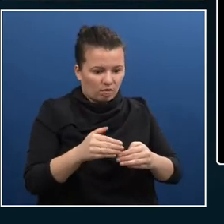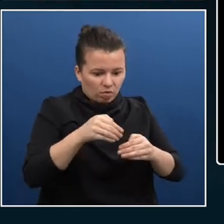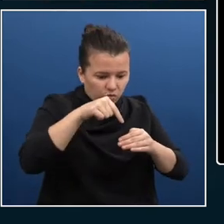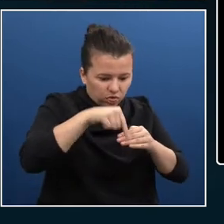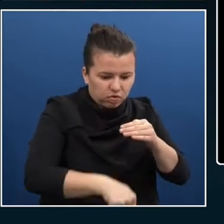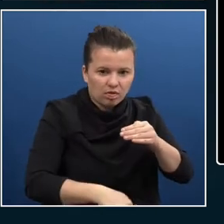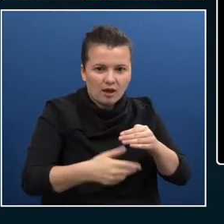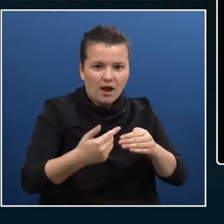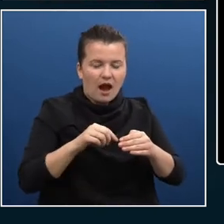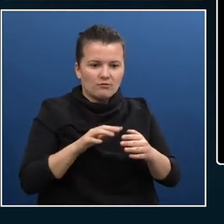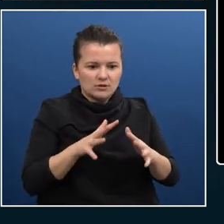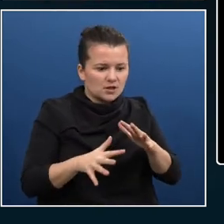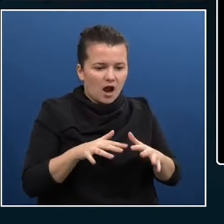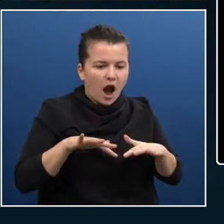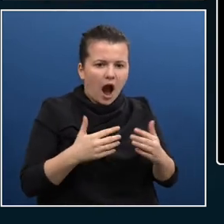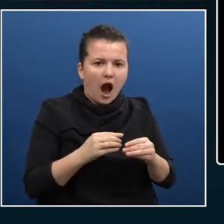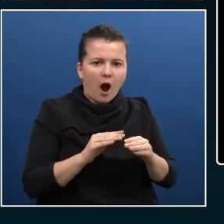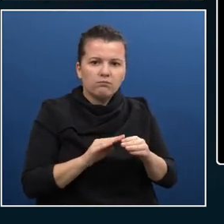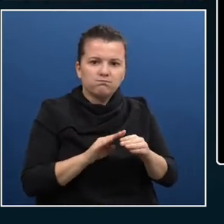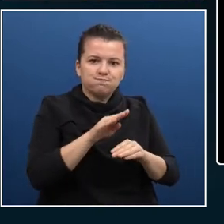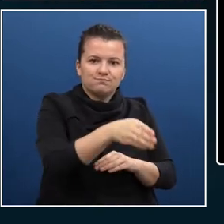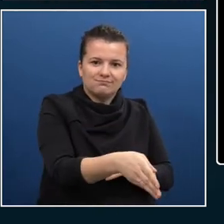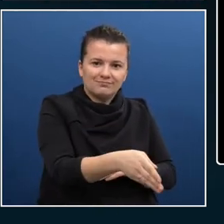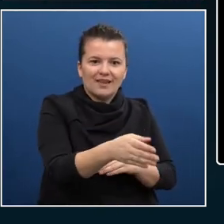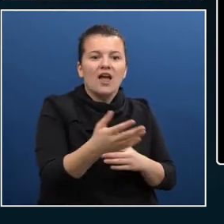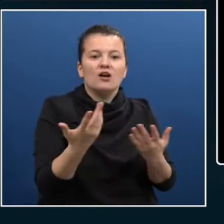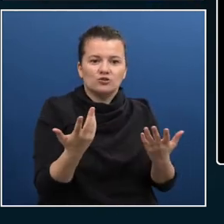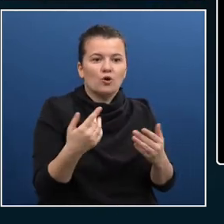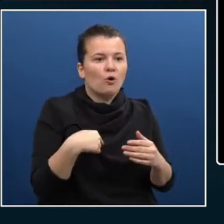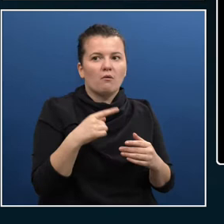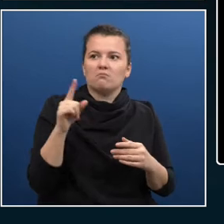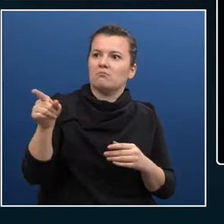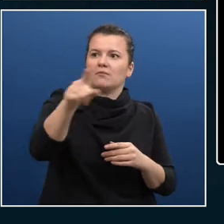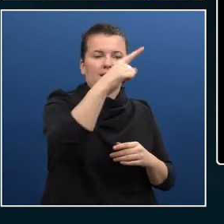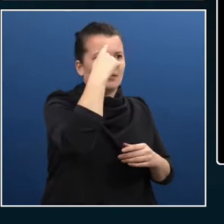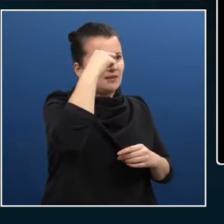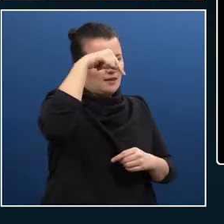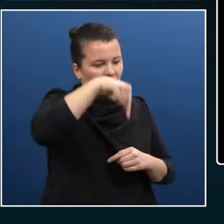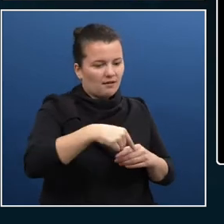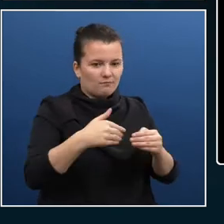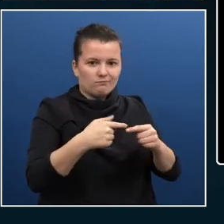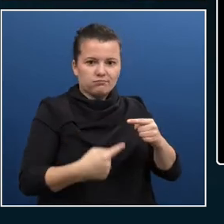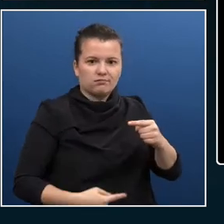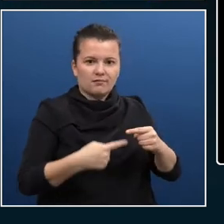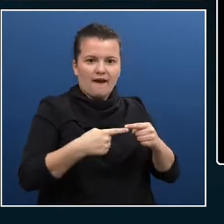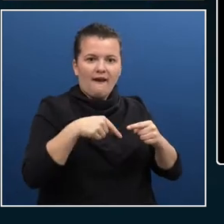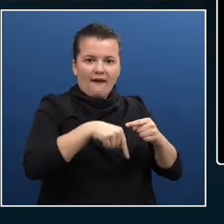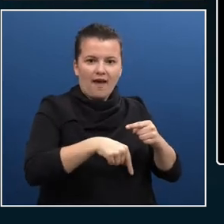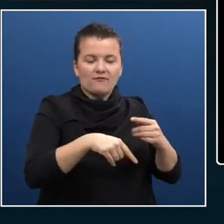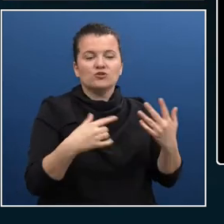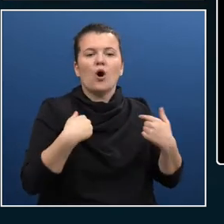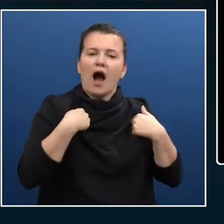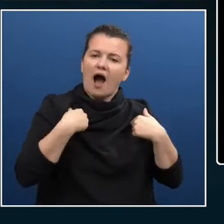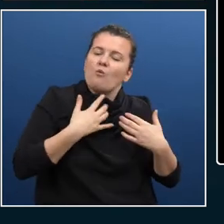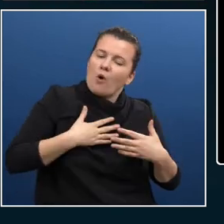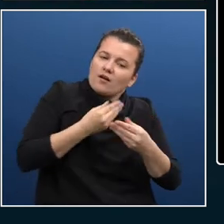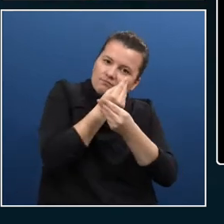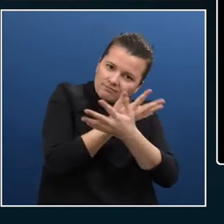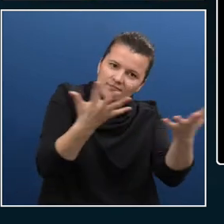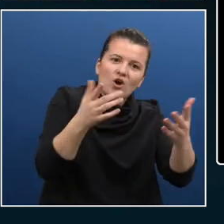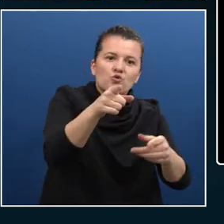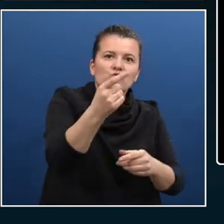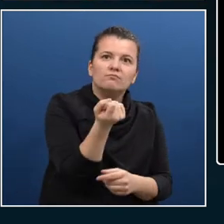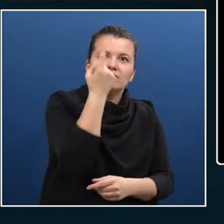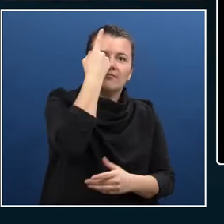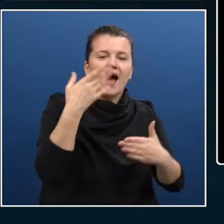with a plan, a plan on how we can actually get you more accessible. So first, I'm going to define or